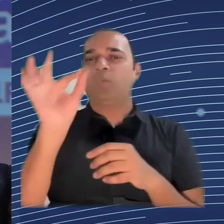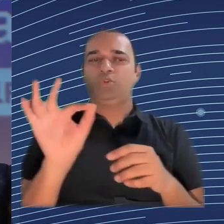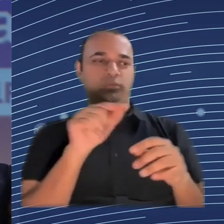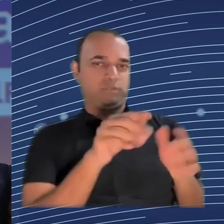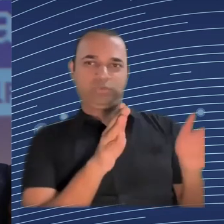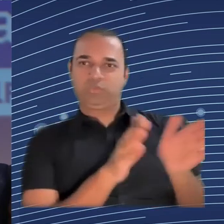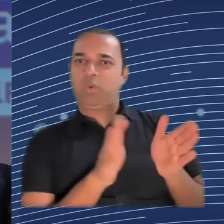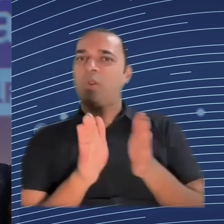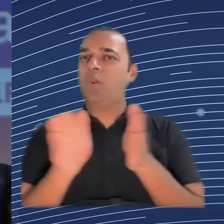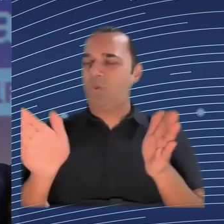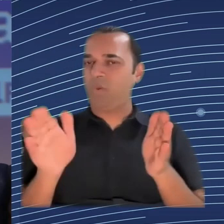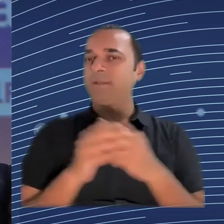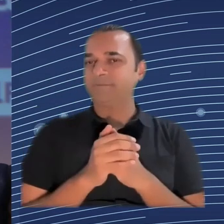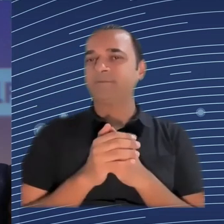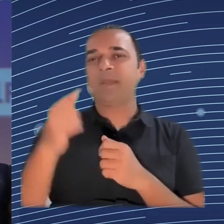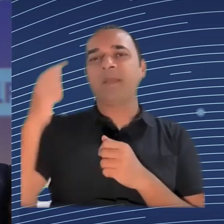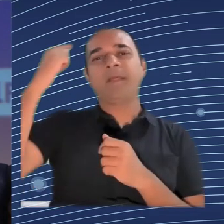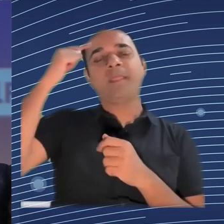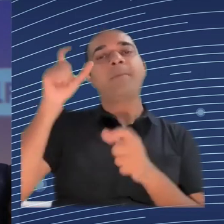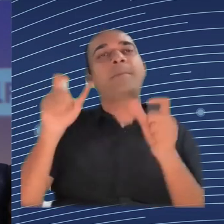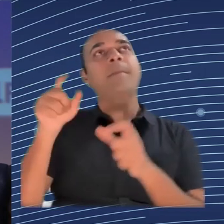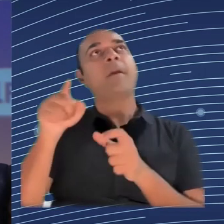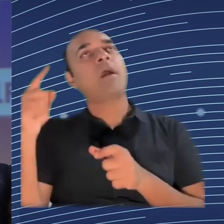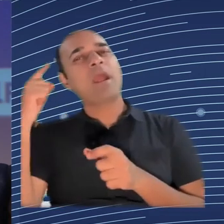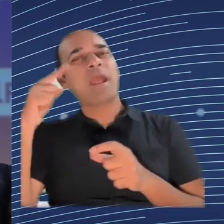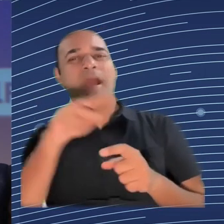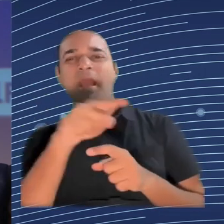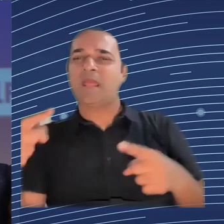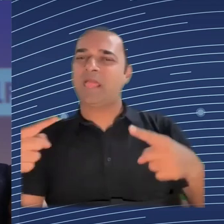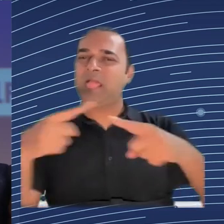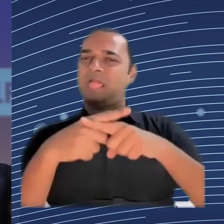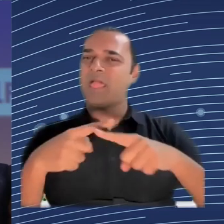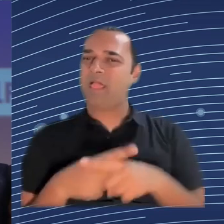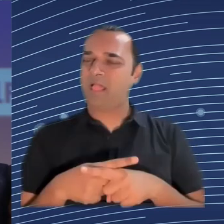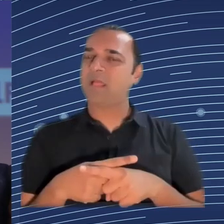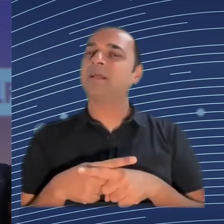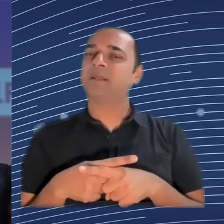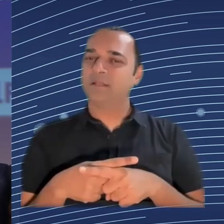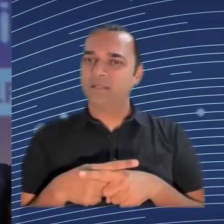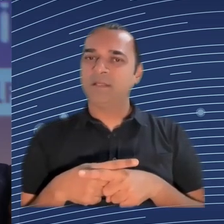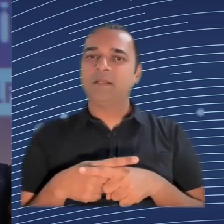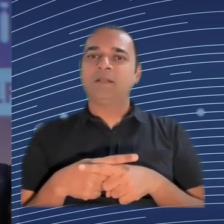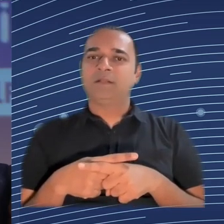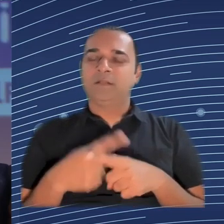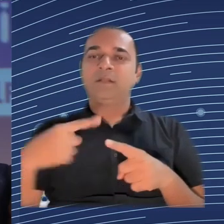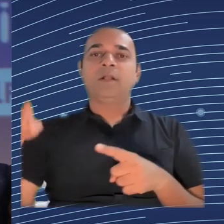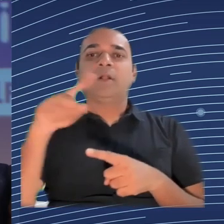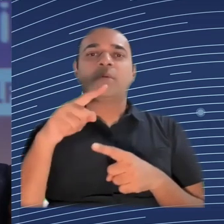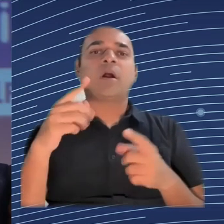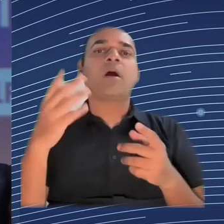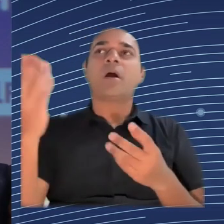that are called long term and the risks that are called near term, actually the mitigation strategies are pretty similar.